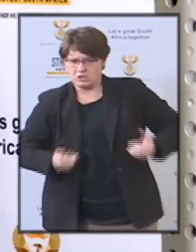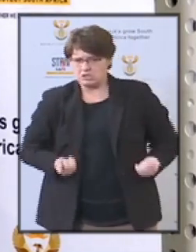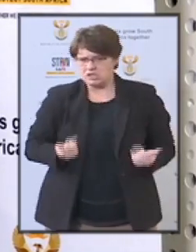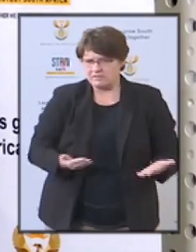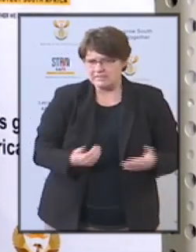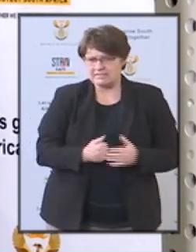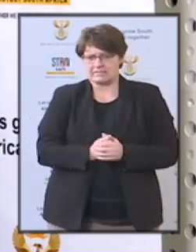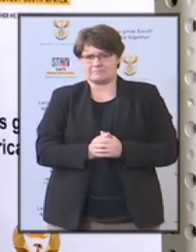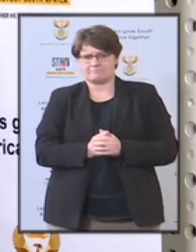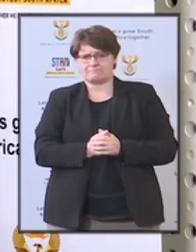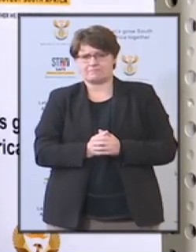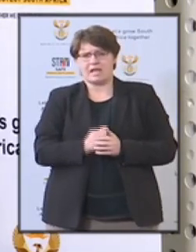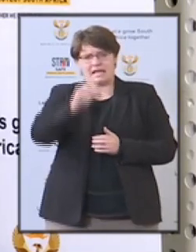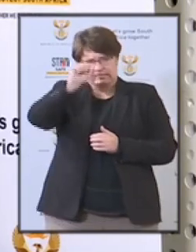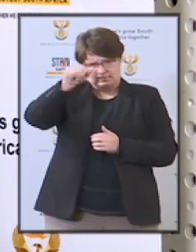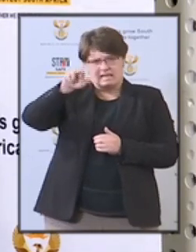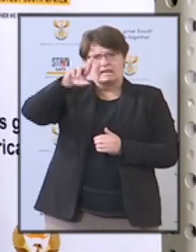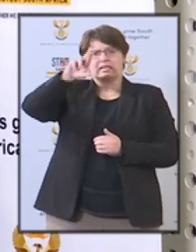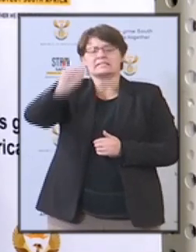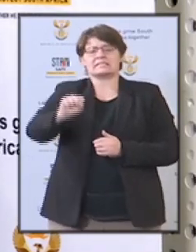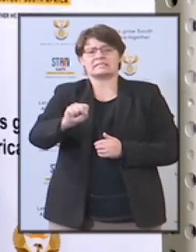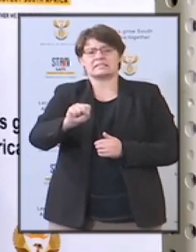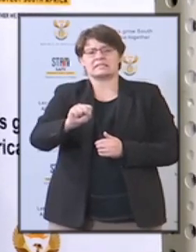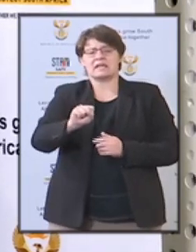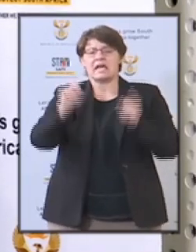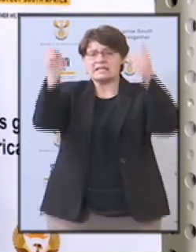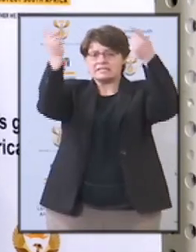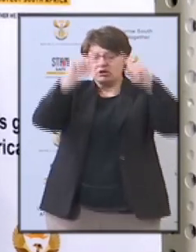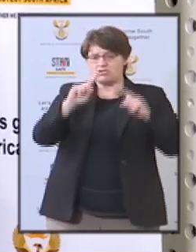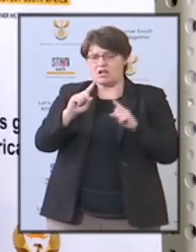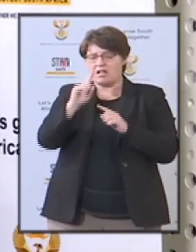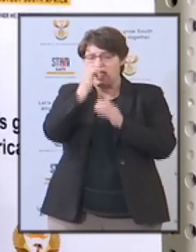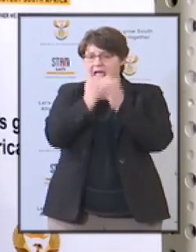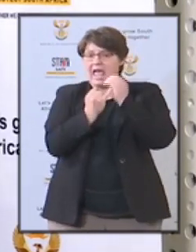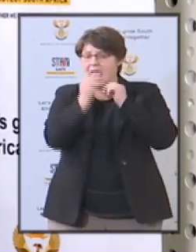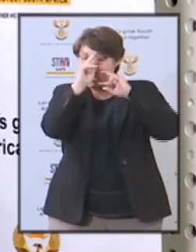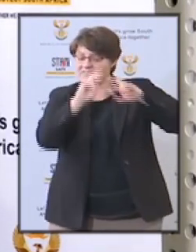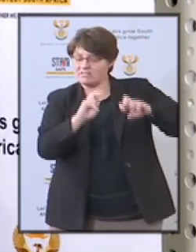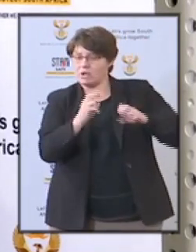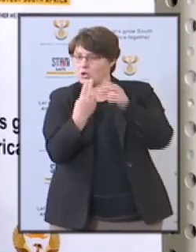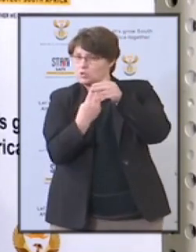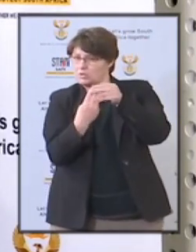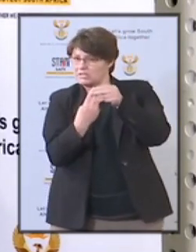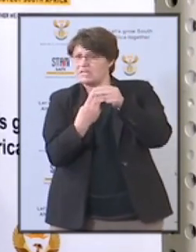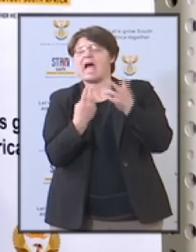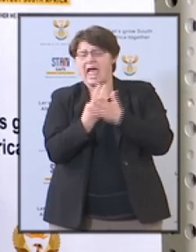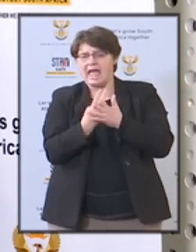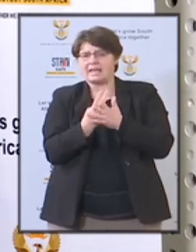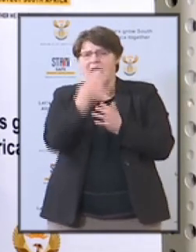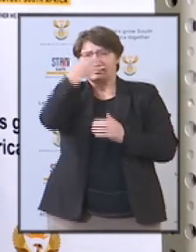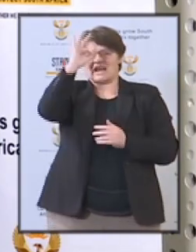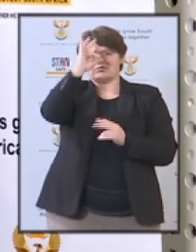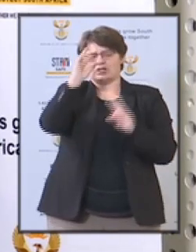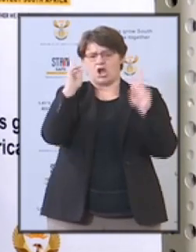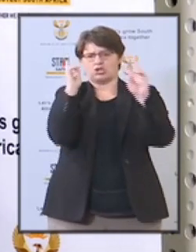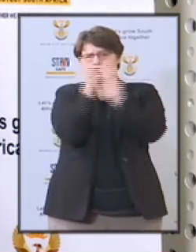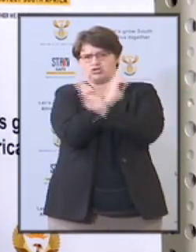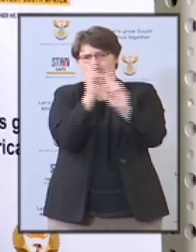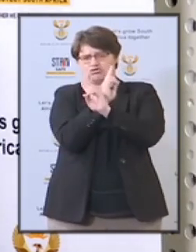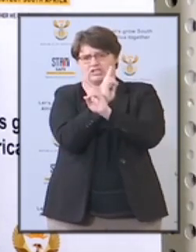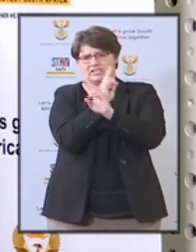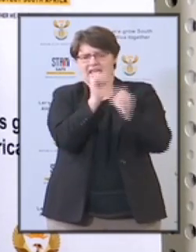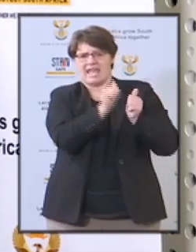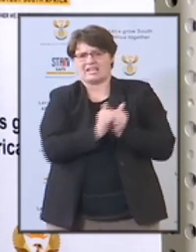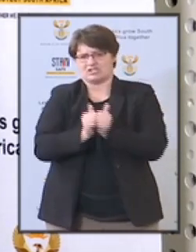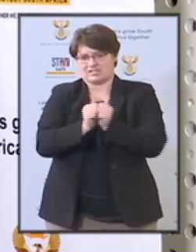South African revenue service, the special investigating unit and the state security agents. Allegations of